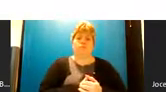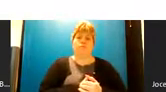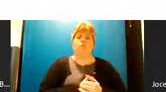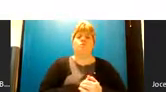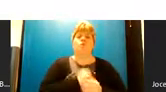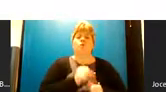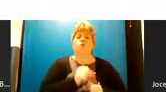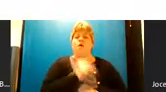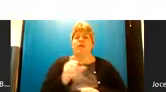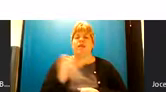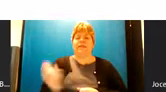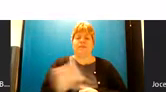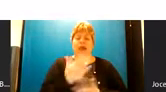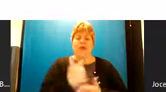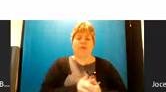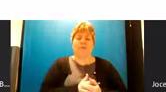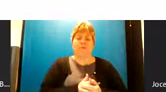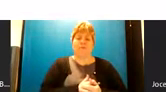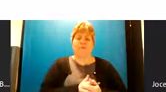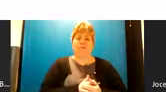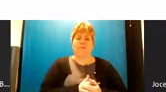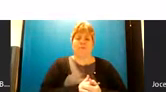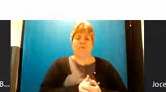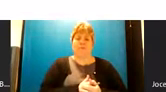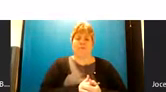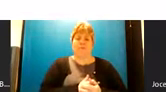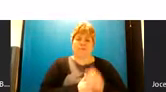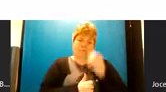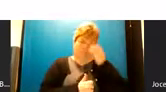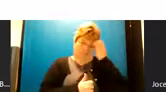to the next slide please um